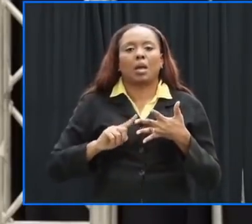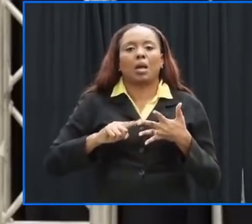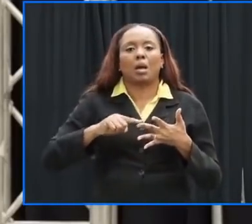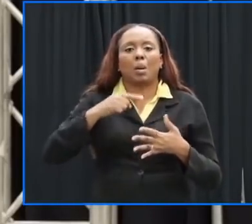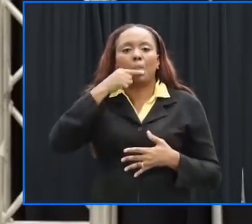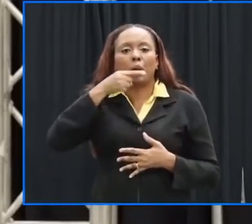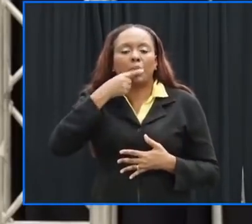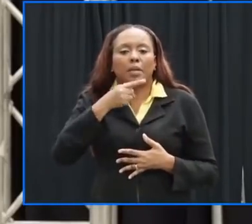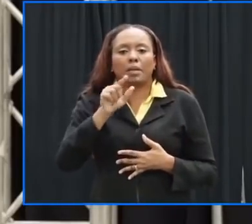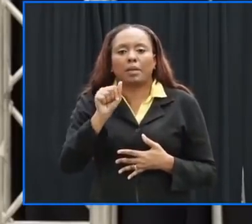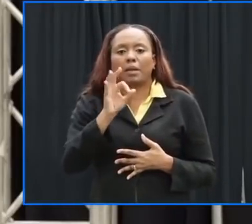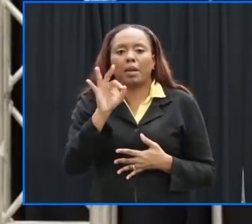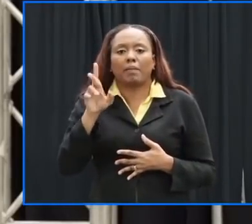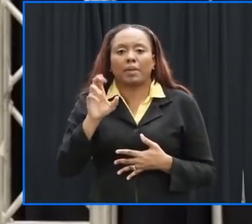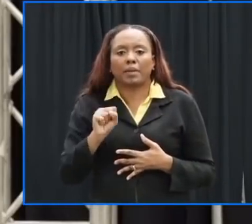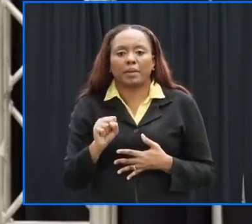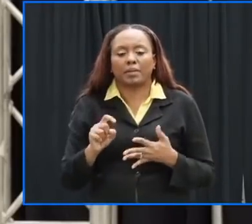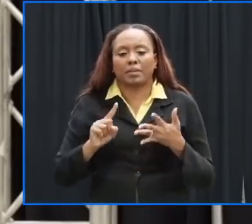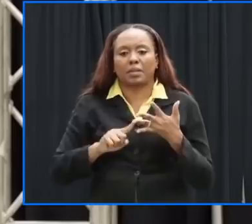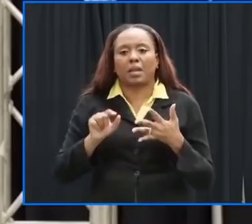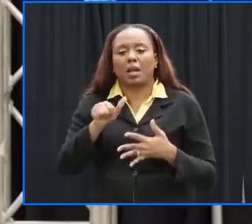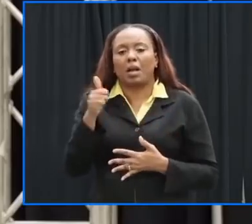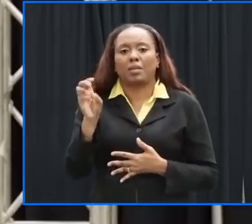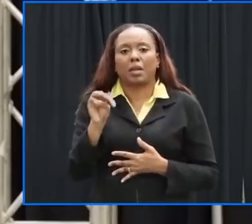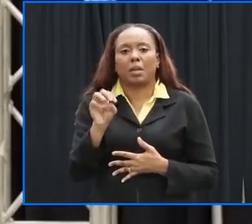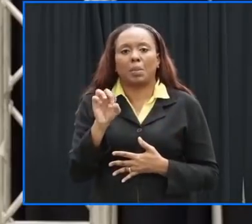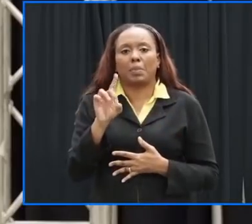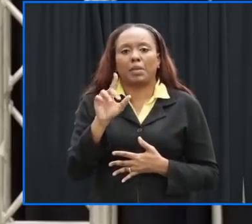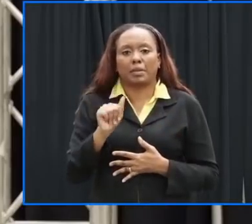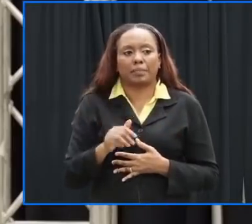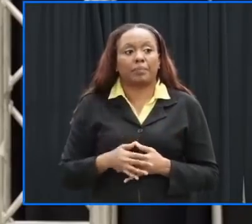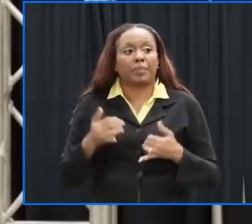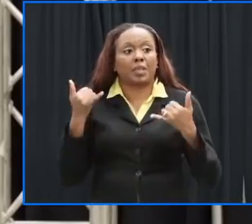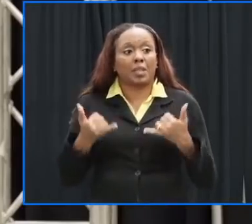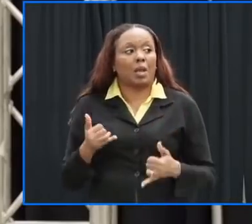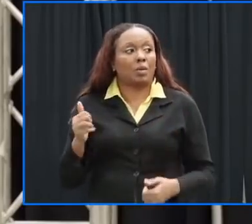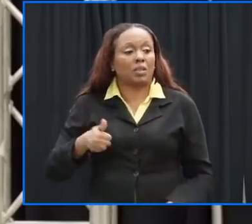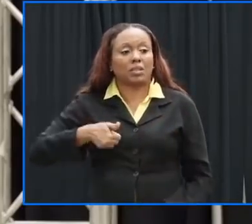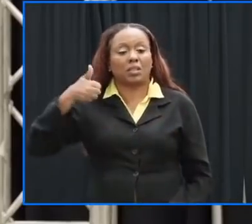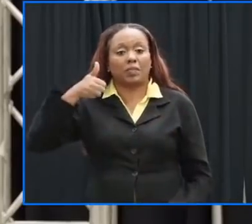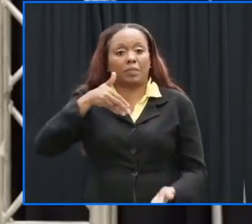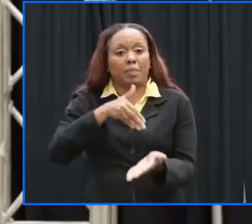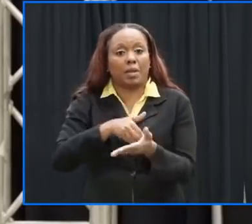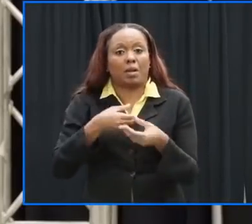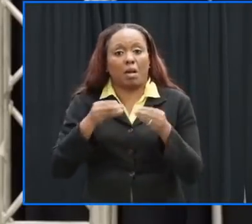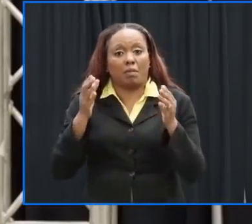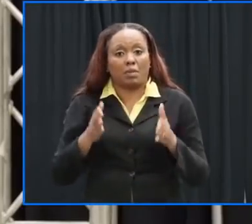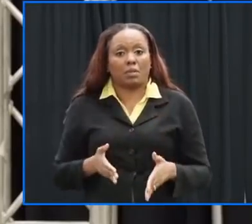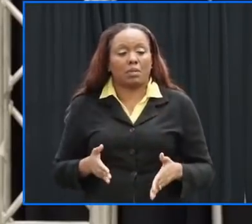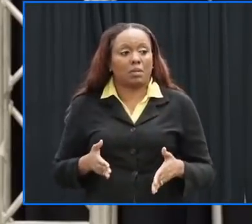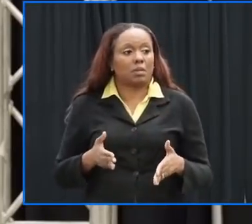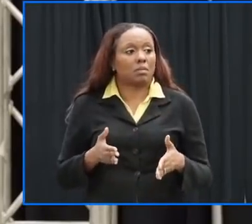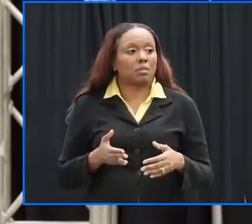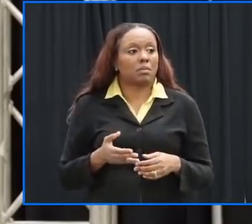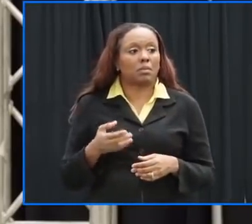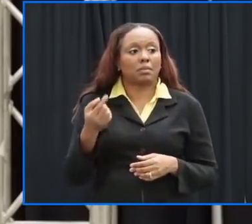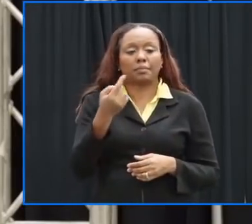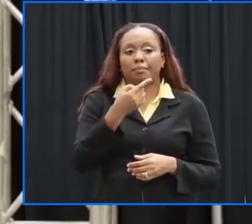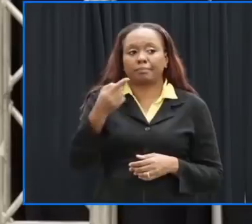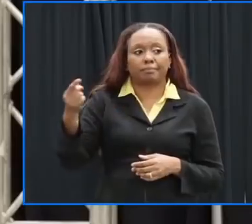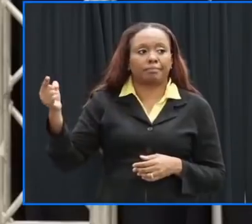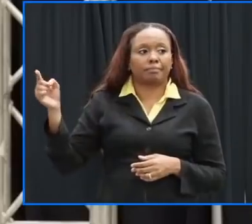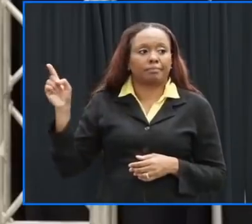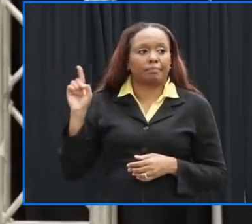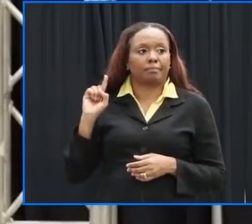official media partners at this point in time i'm going to ask the chief medical officer dr kenneth george to